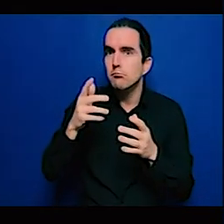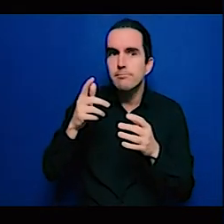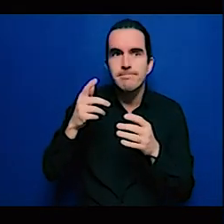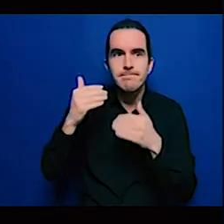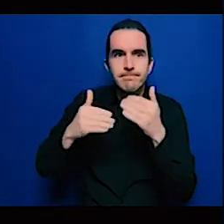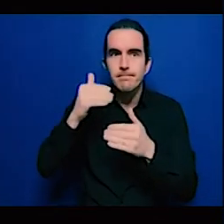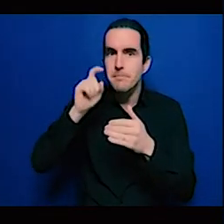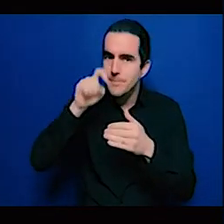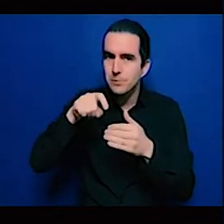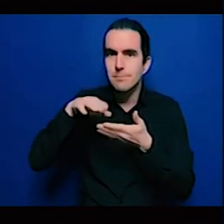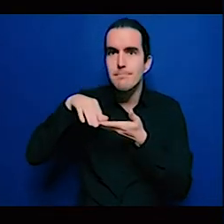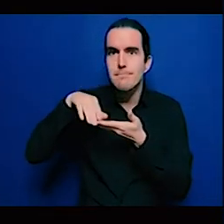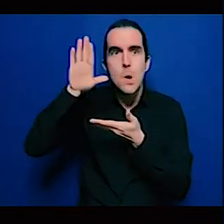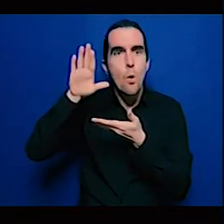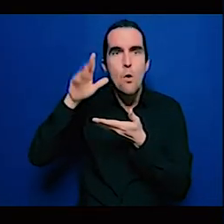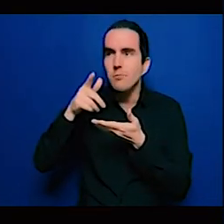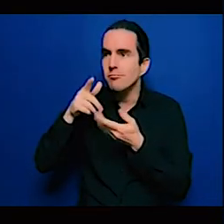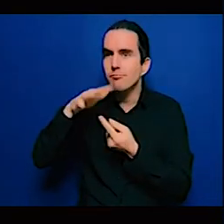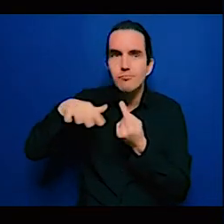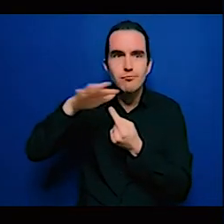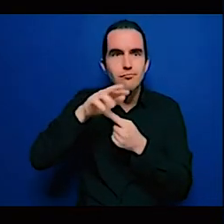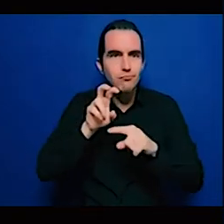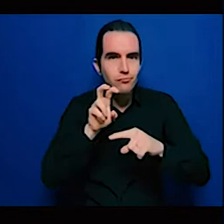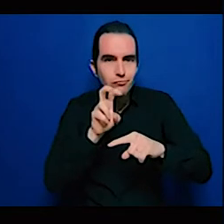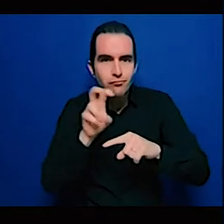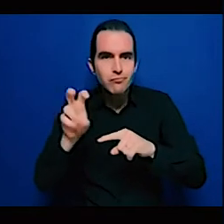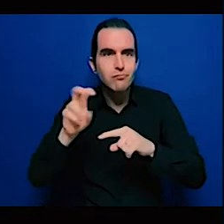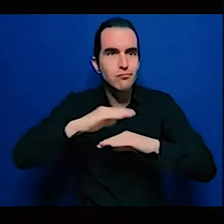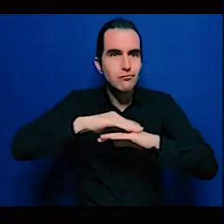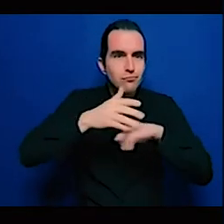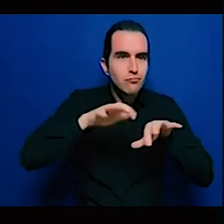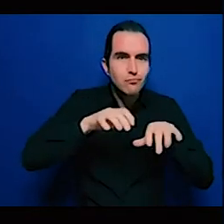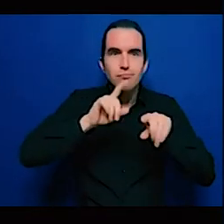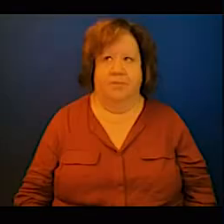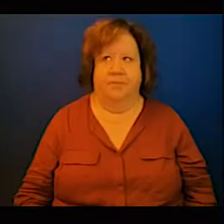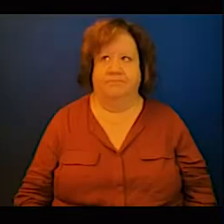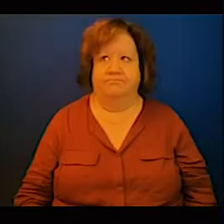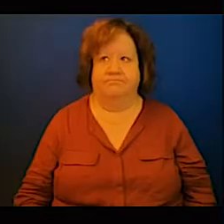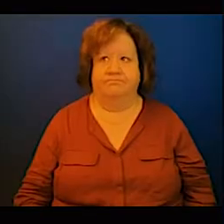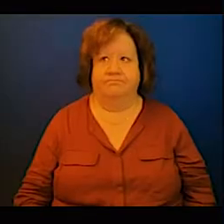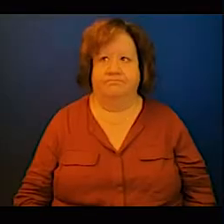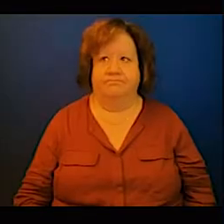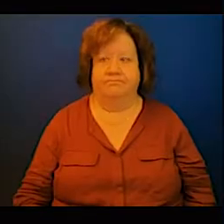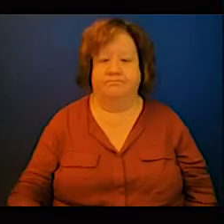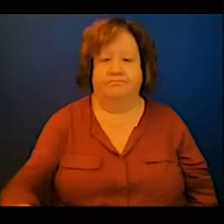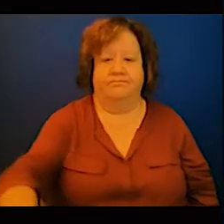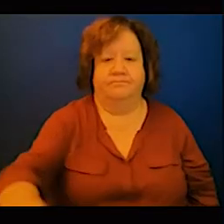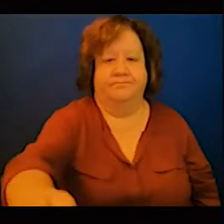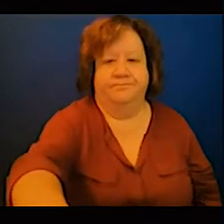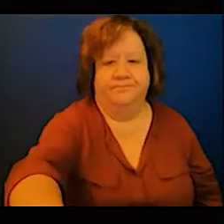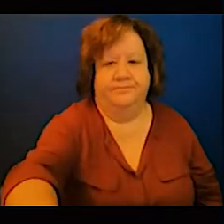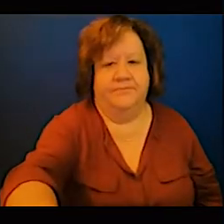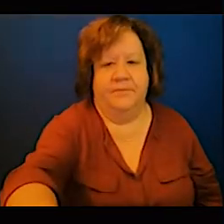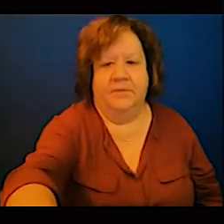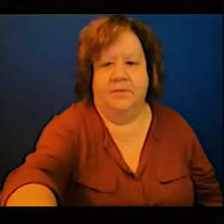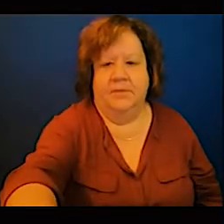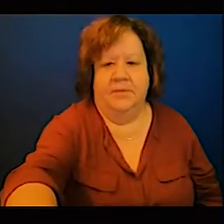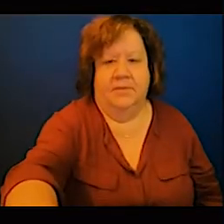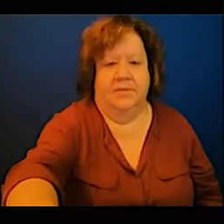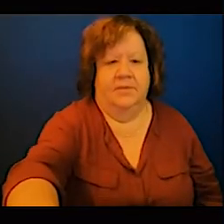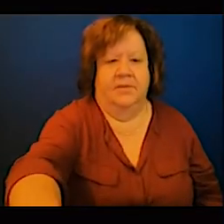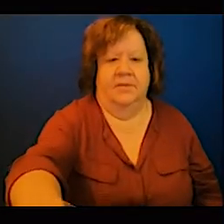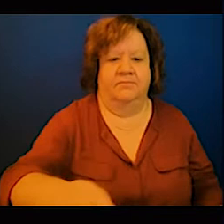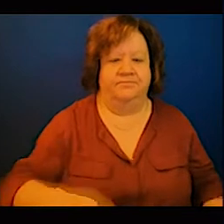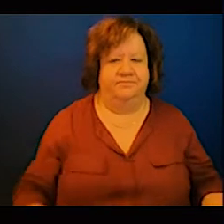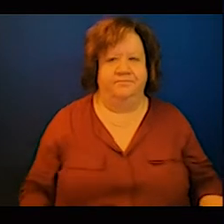call on Albert, because you are currently working with several